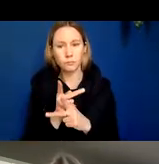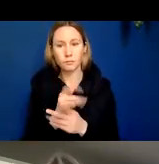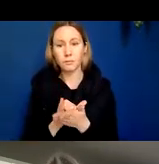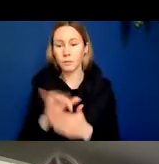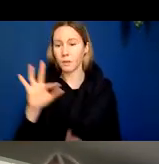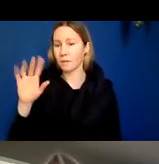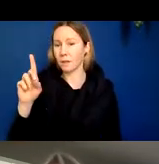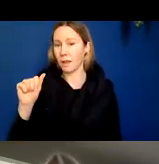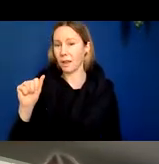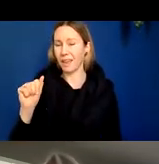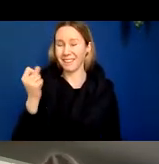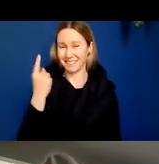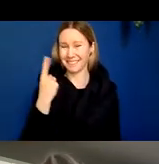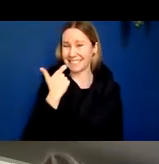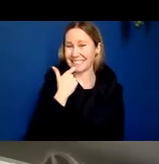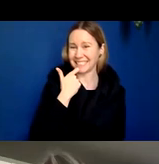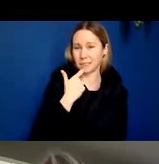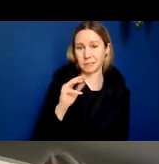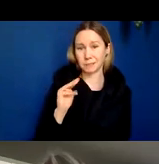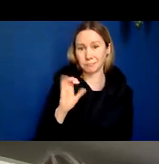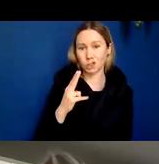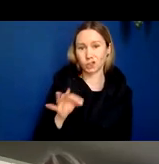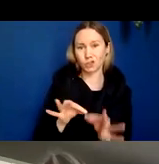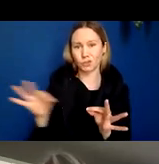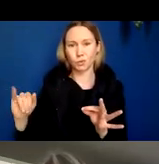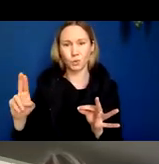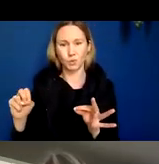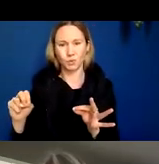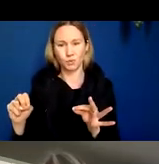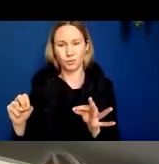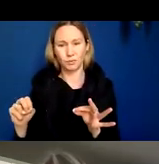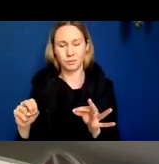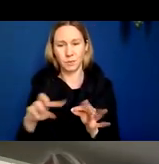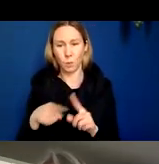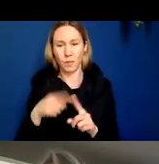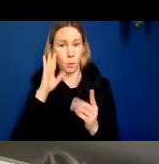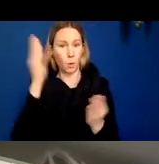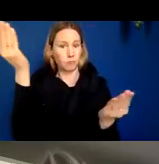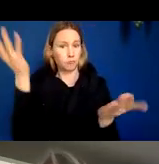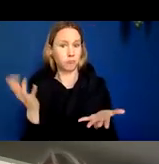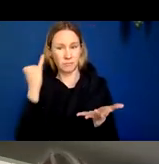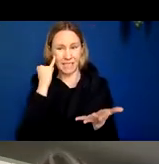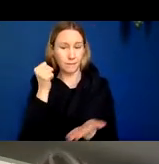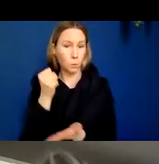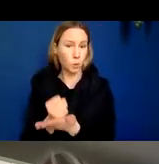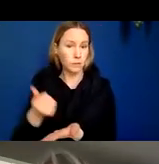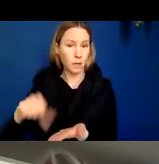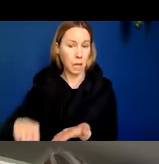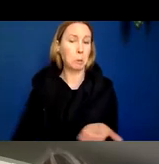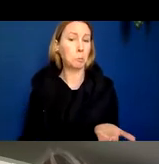moved that date from March to June the date that they would get back to all of us about whether or not the drug was approved and